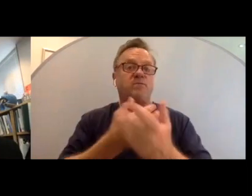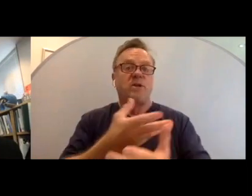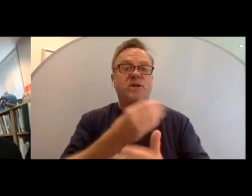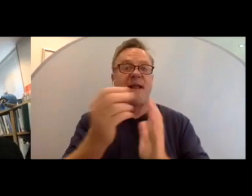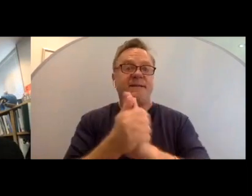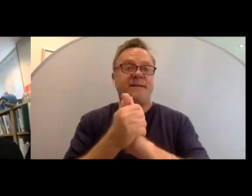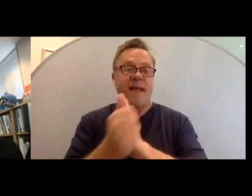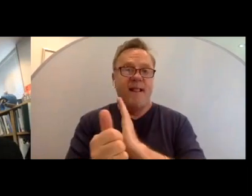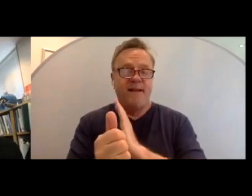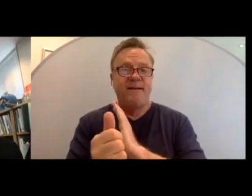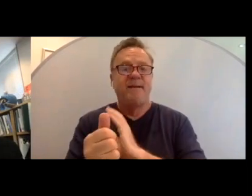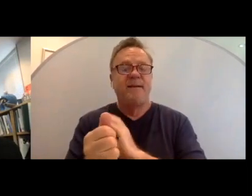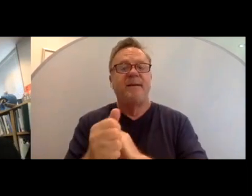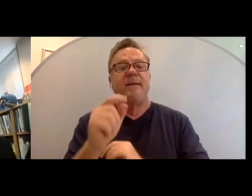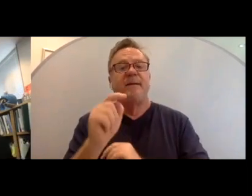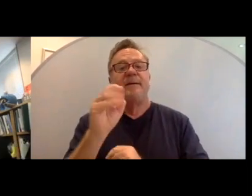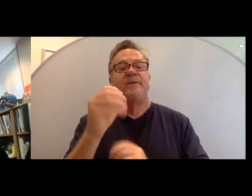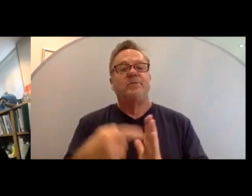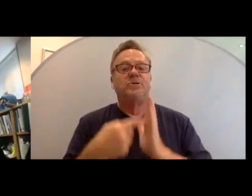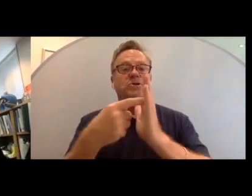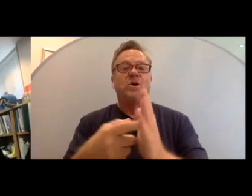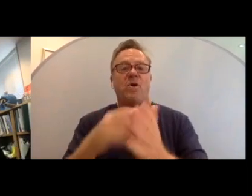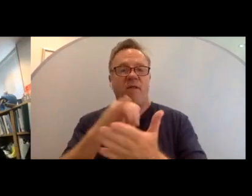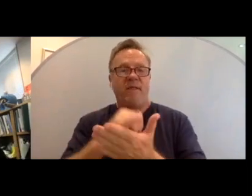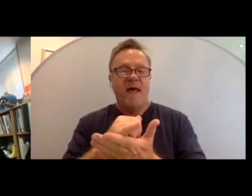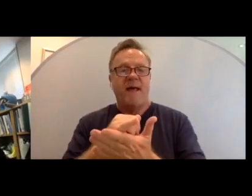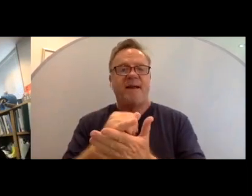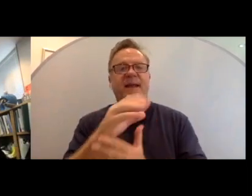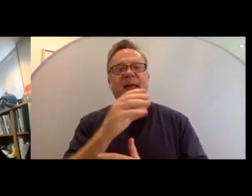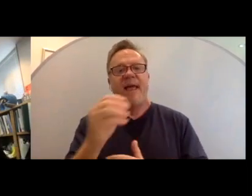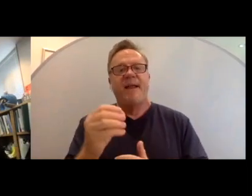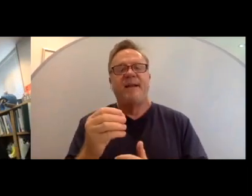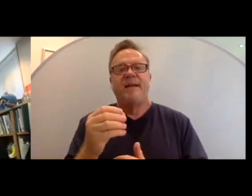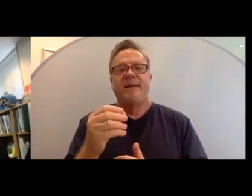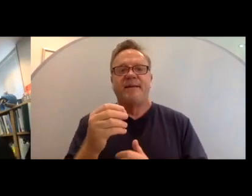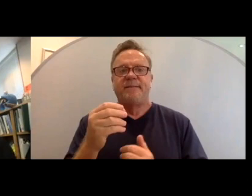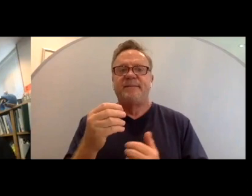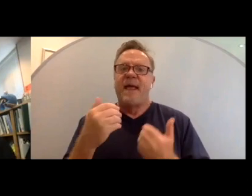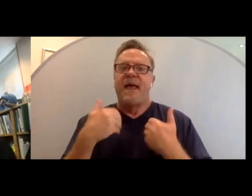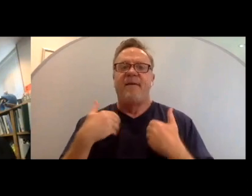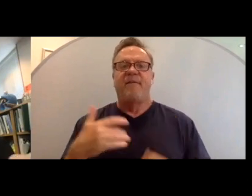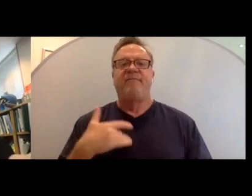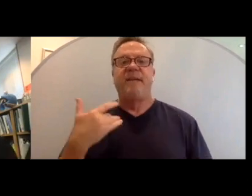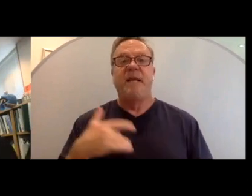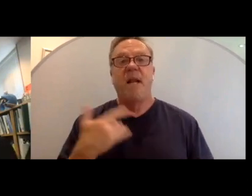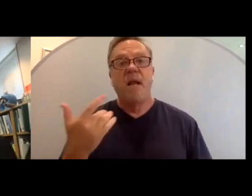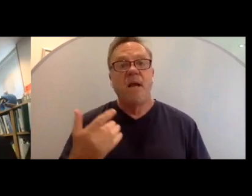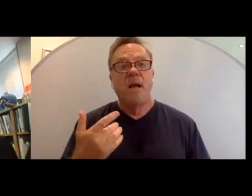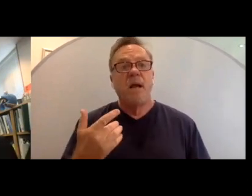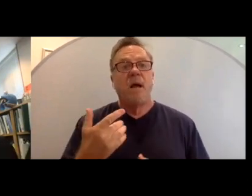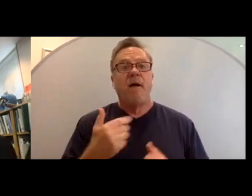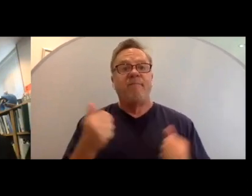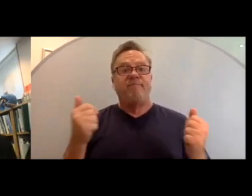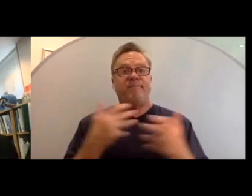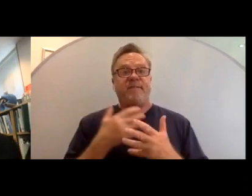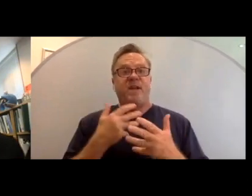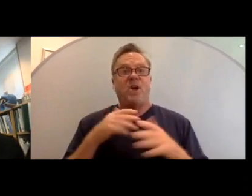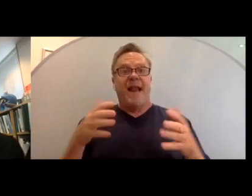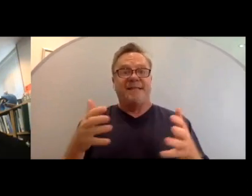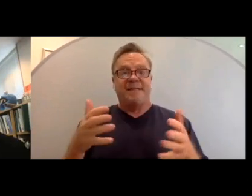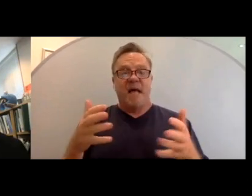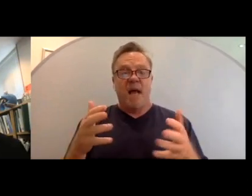show that off and have a feeling of fear and anxiety perhaps